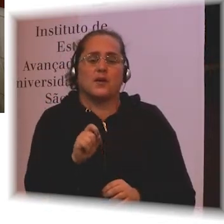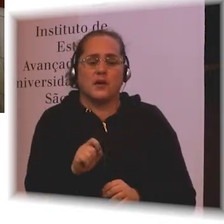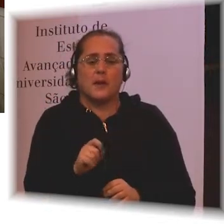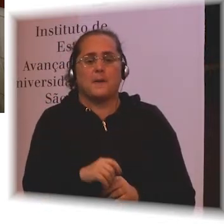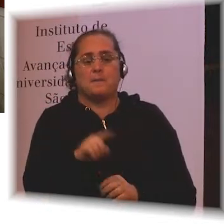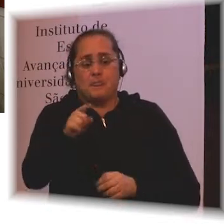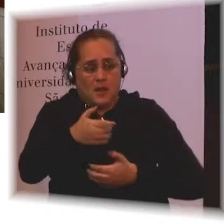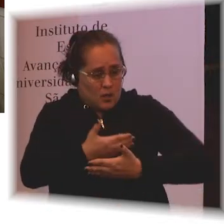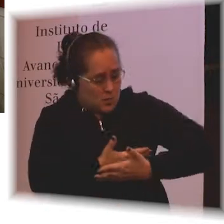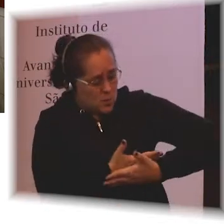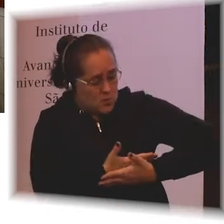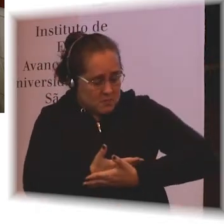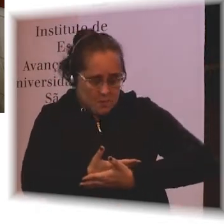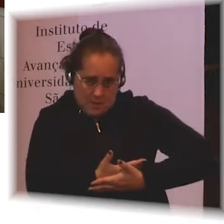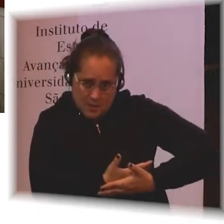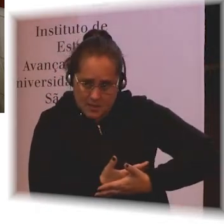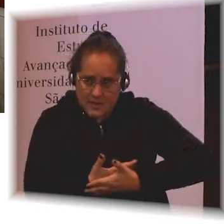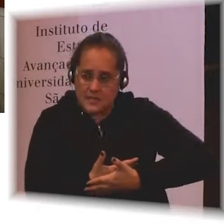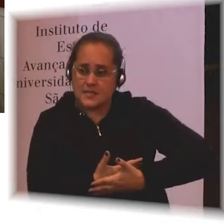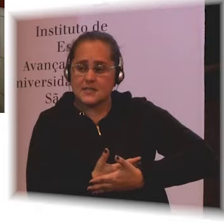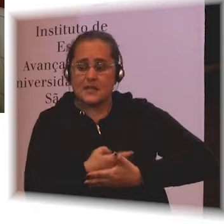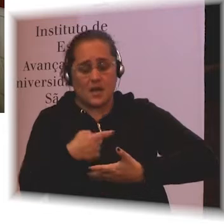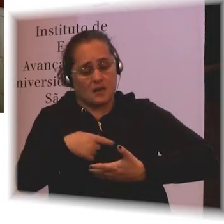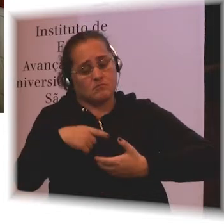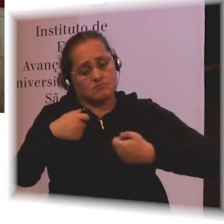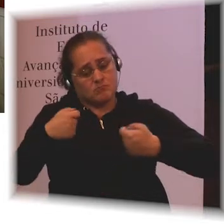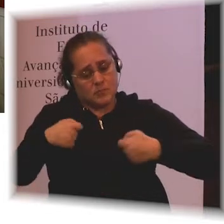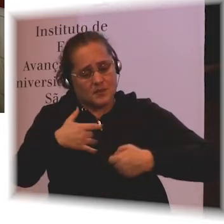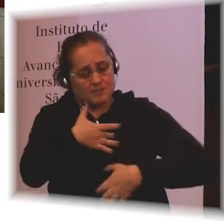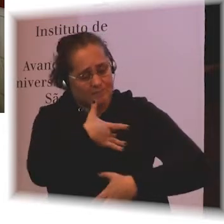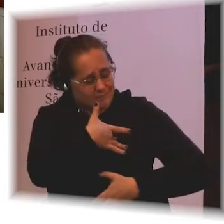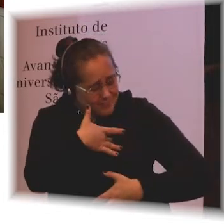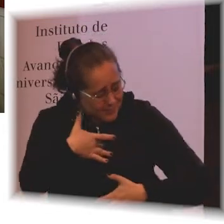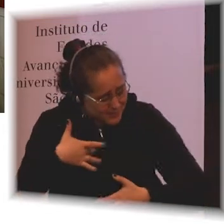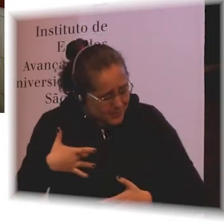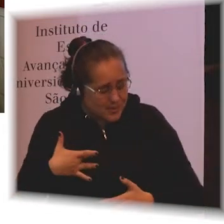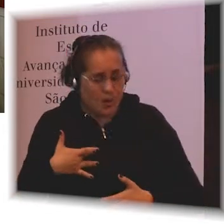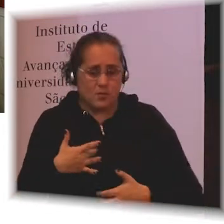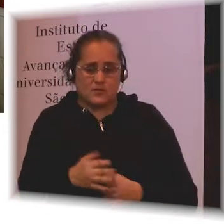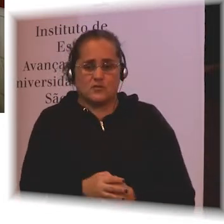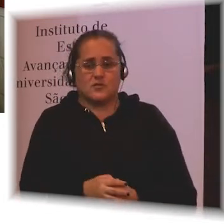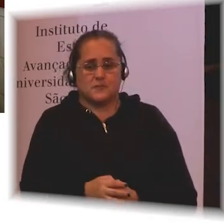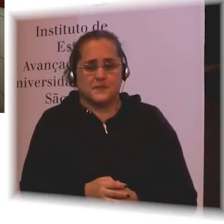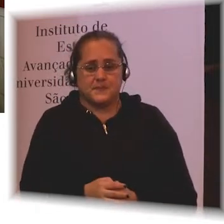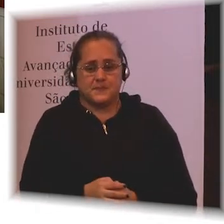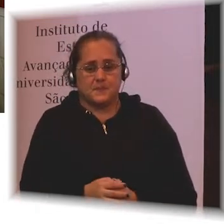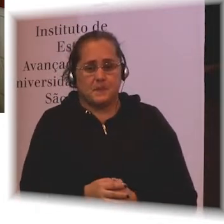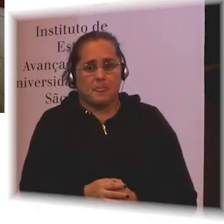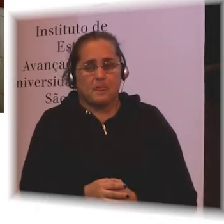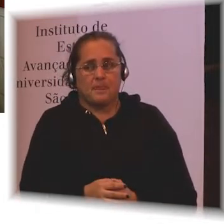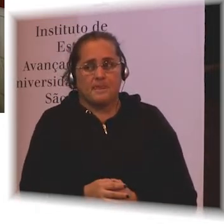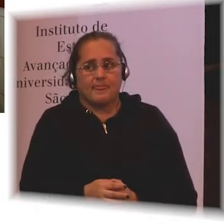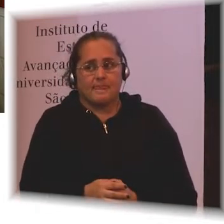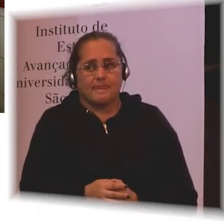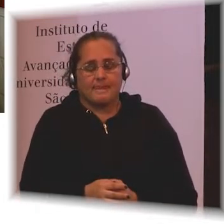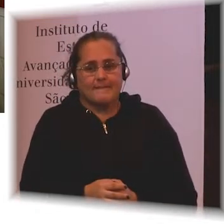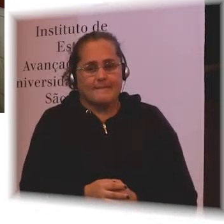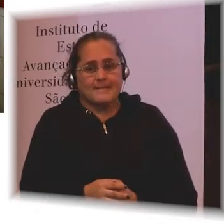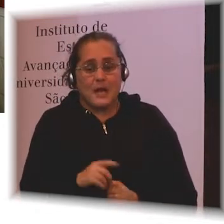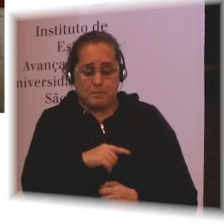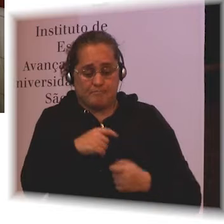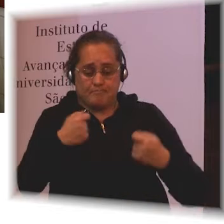So in the interviews, one mother said, We go to the pediatrician and those specialists. The neurologists. The speech therapists. The physiotherapists.